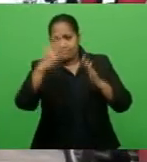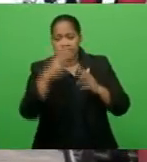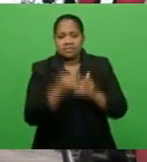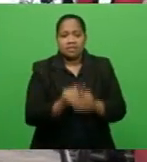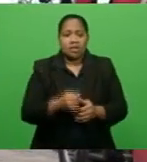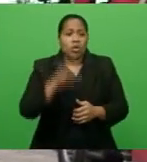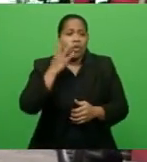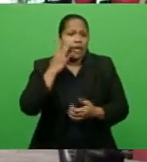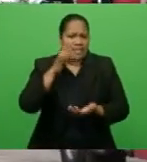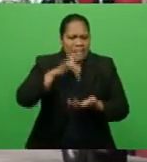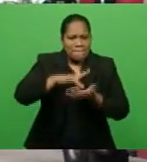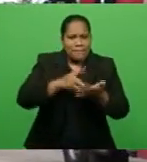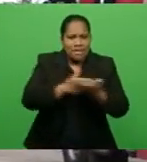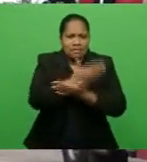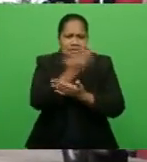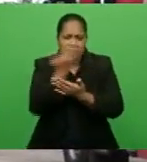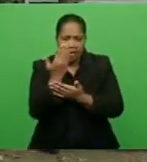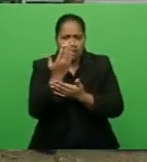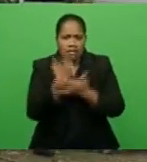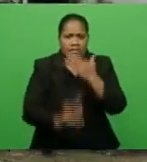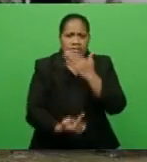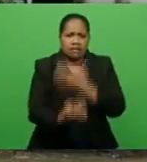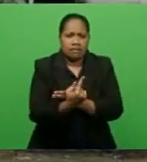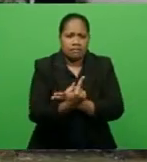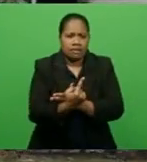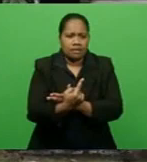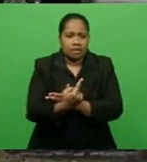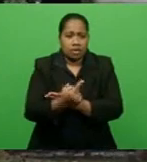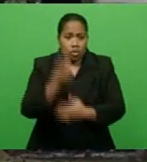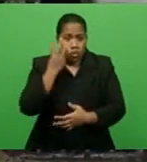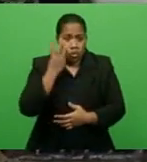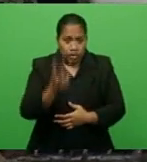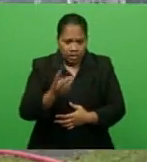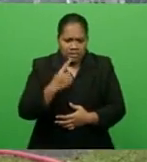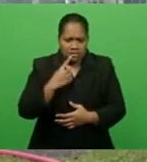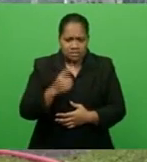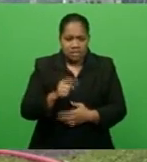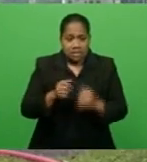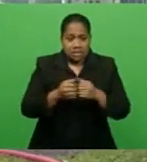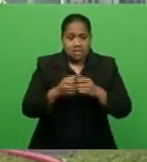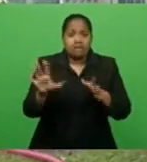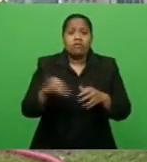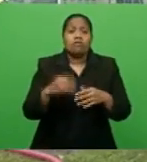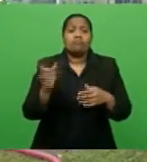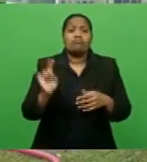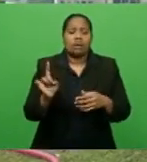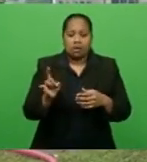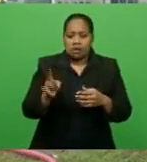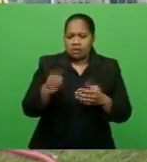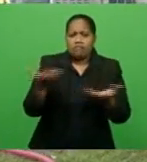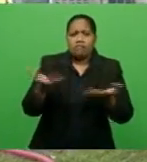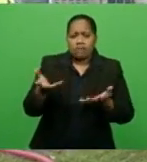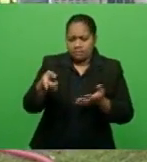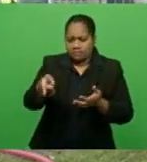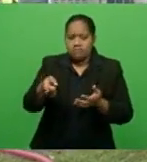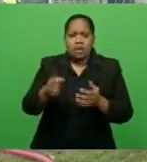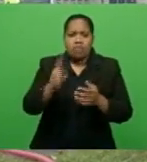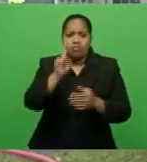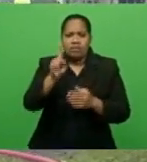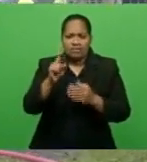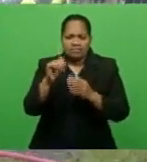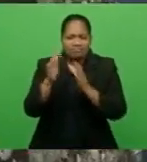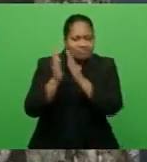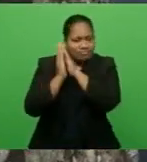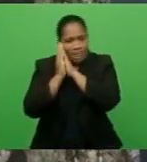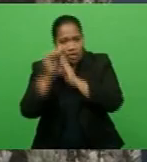midday. An eyewitness told FBC News the fire started from one of the bedrooms. The three-bedroom wooden building was occupied by the